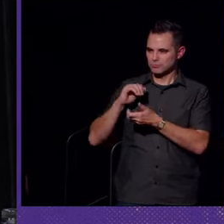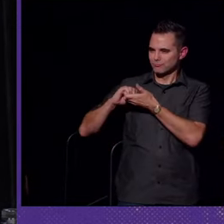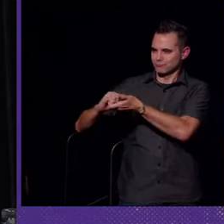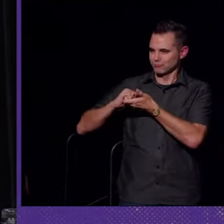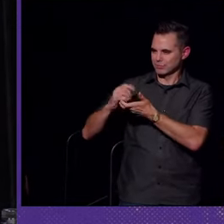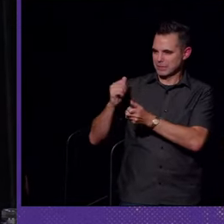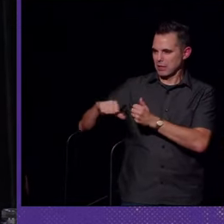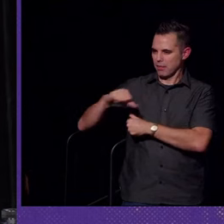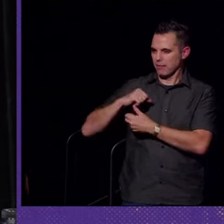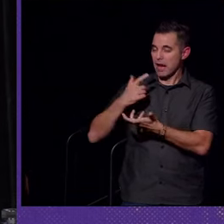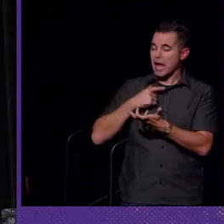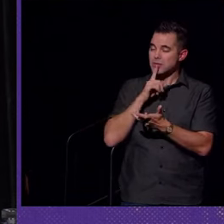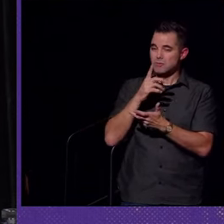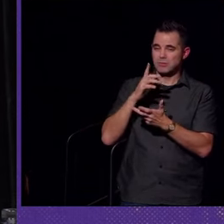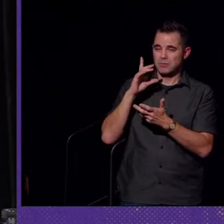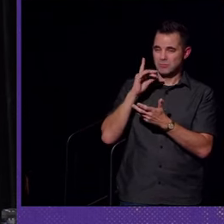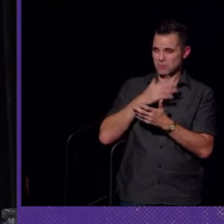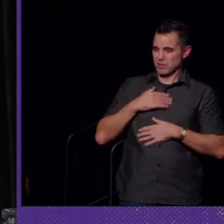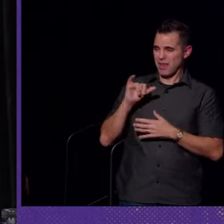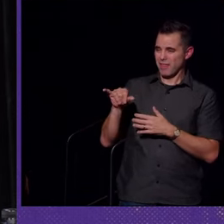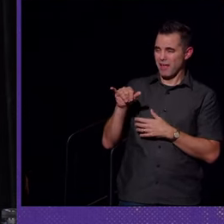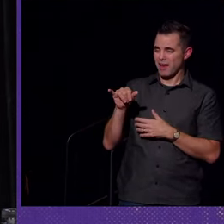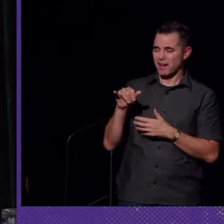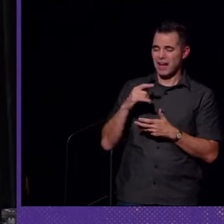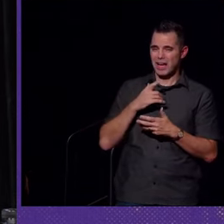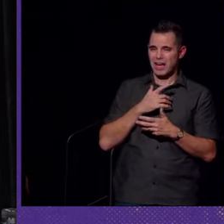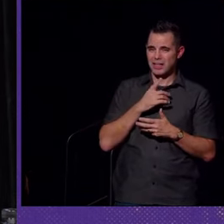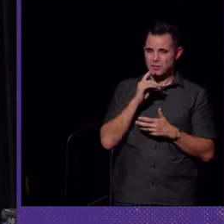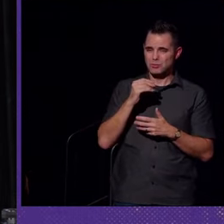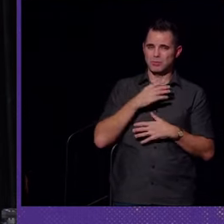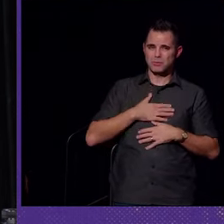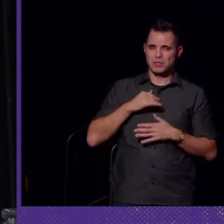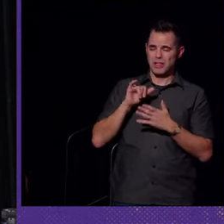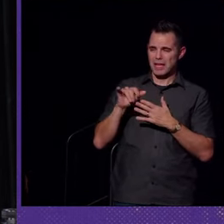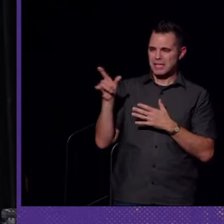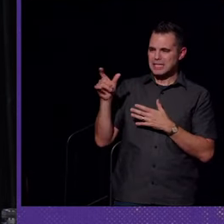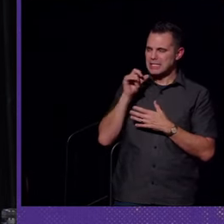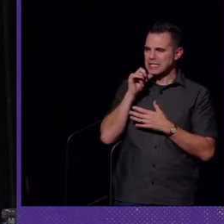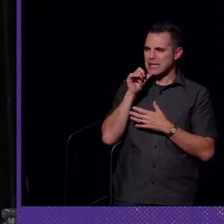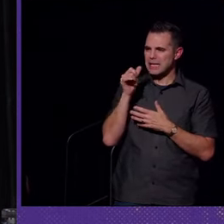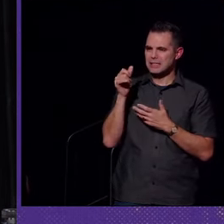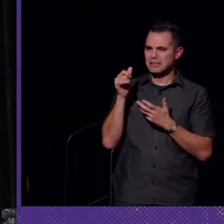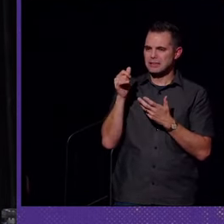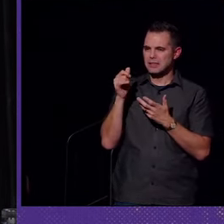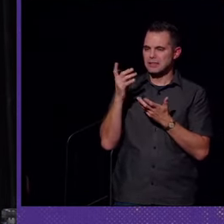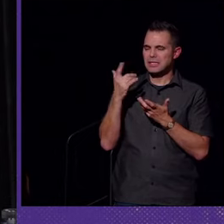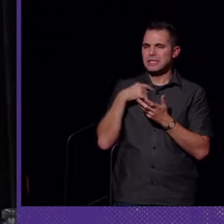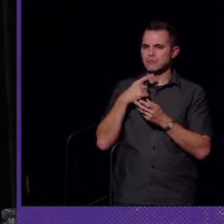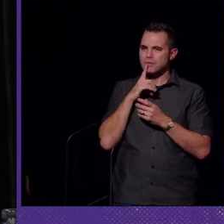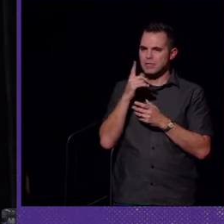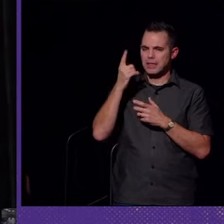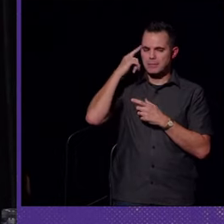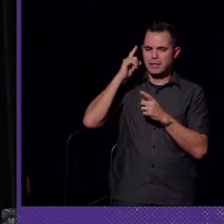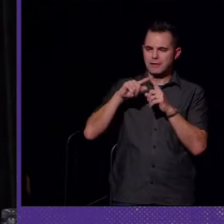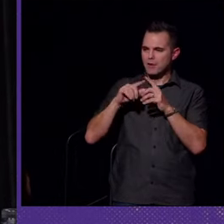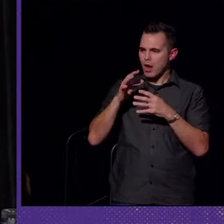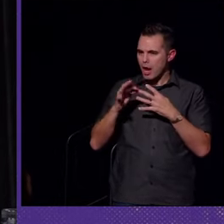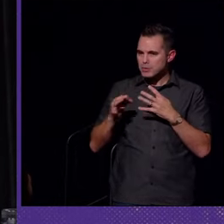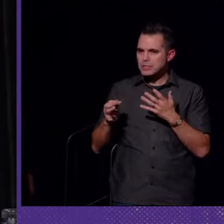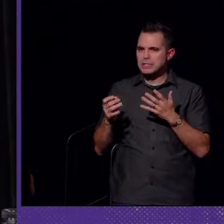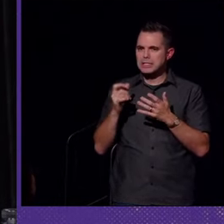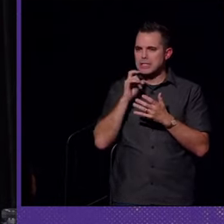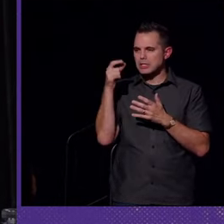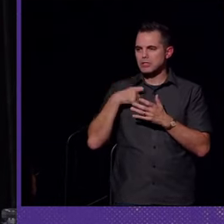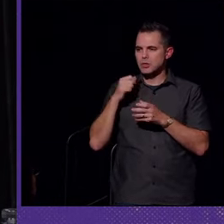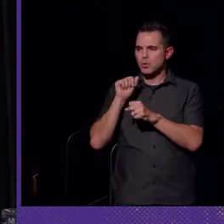And I really do appreciate that. I do appreciate that. He does his research. He thinks about different options. He